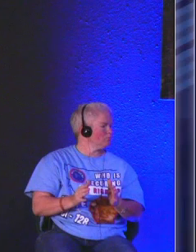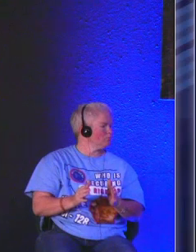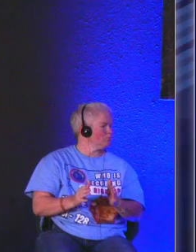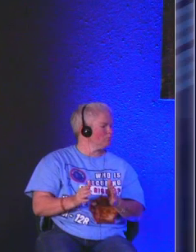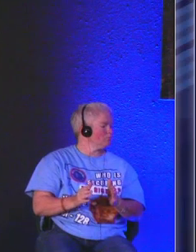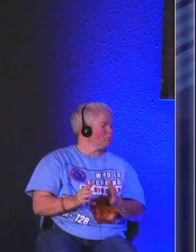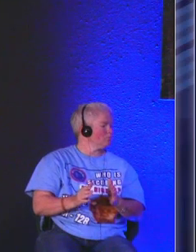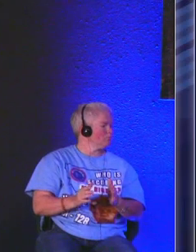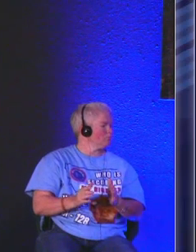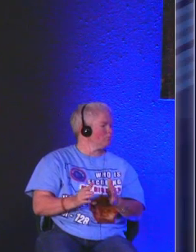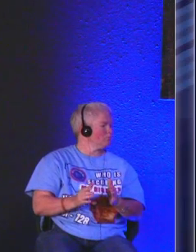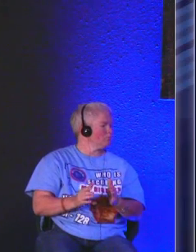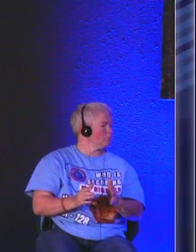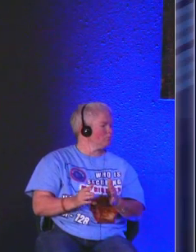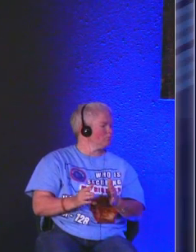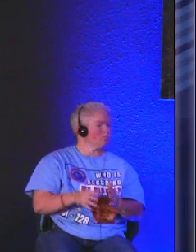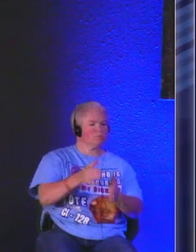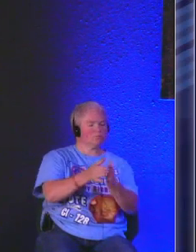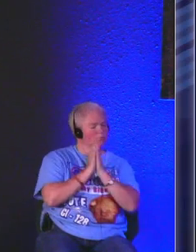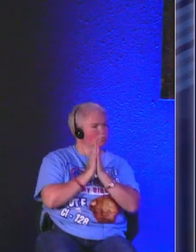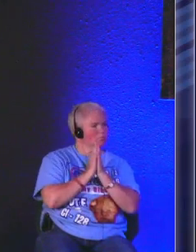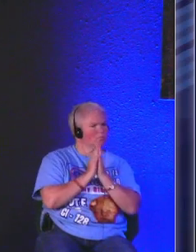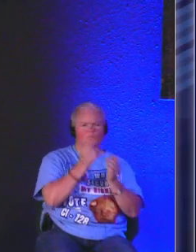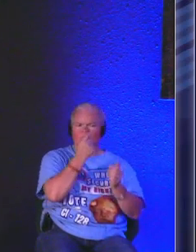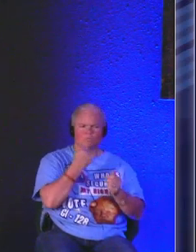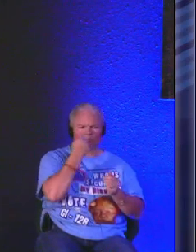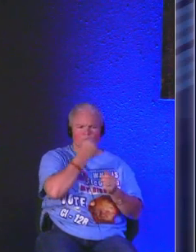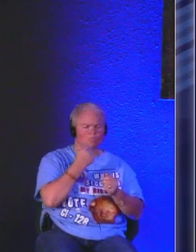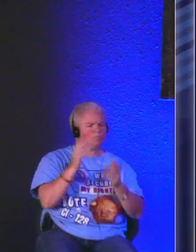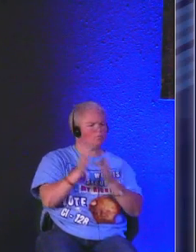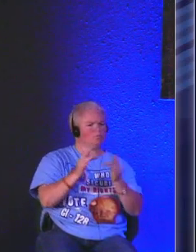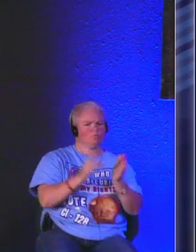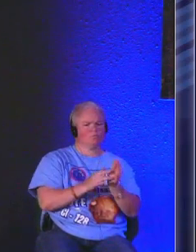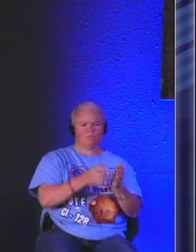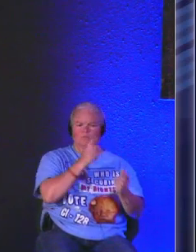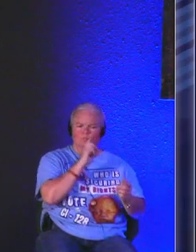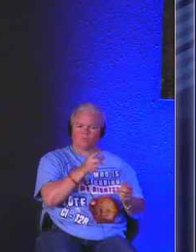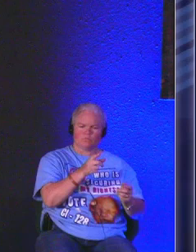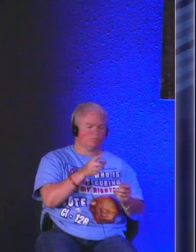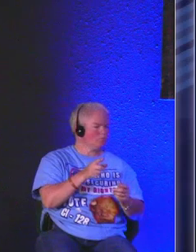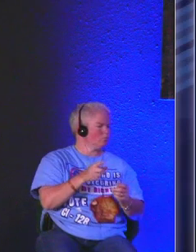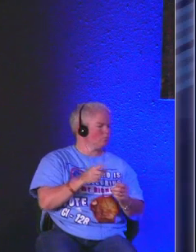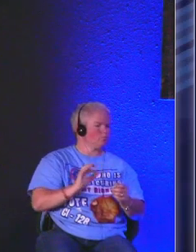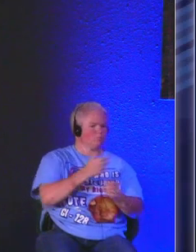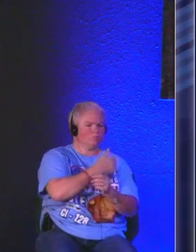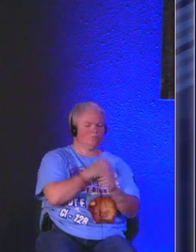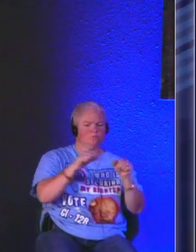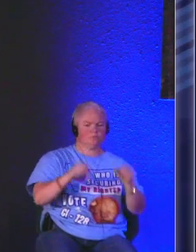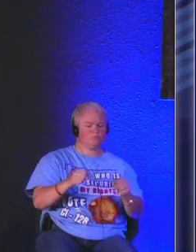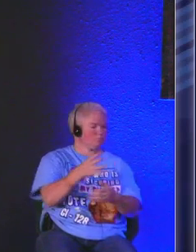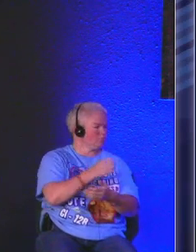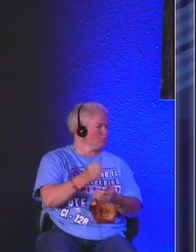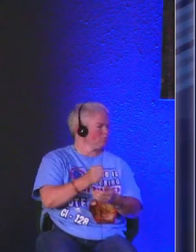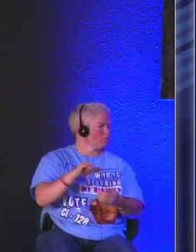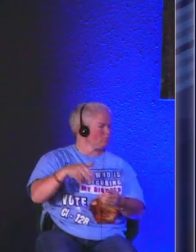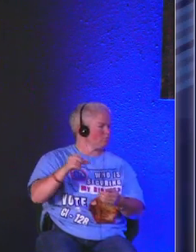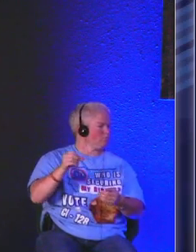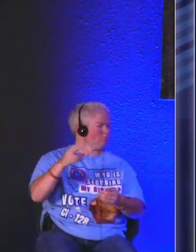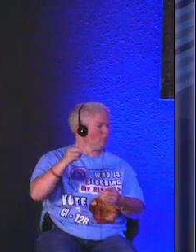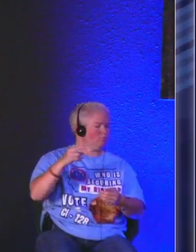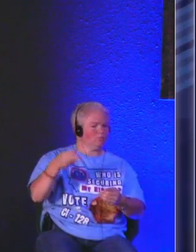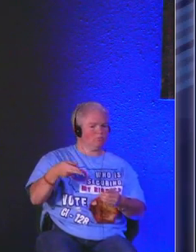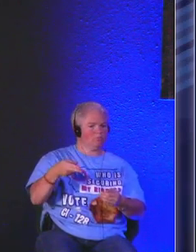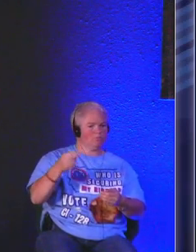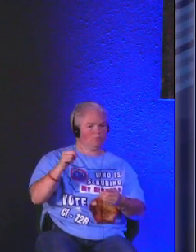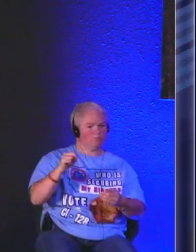those who ask us well who who is Jesus really we can take them to John chapter